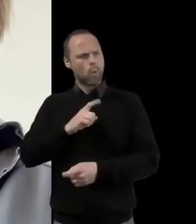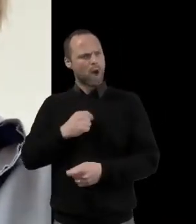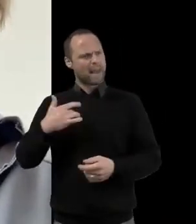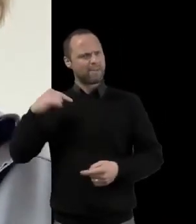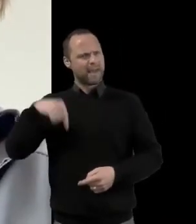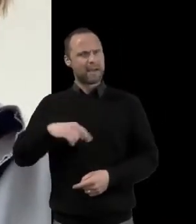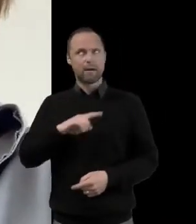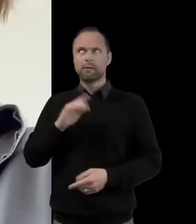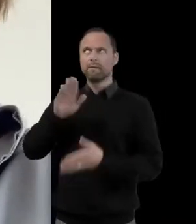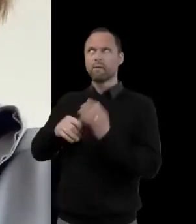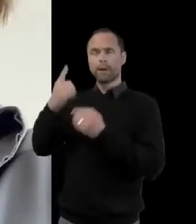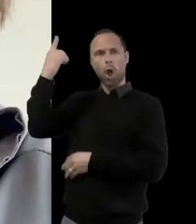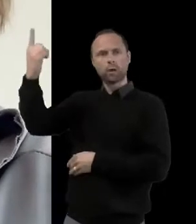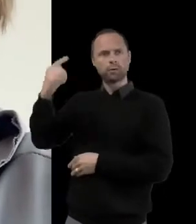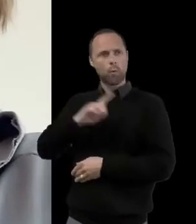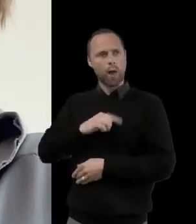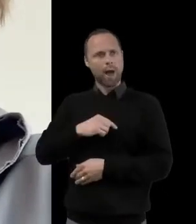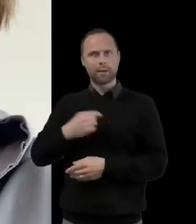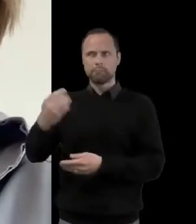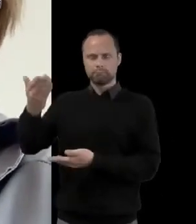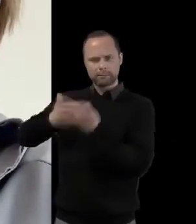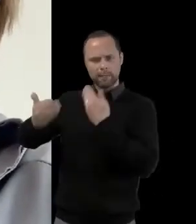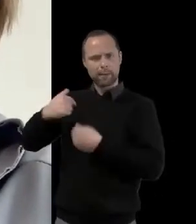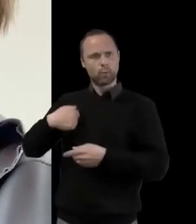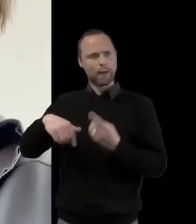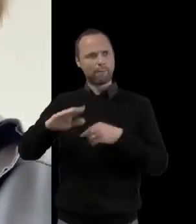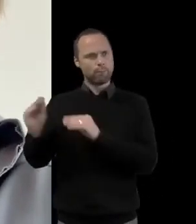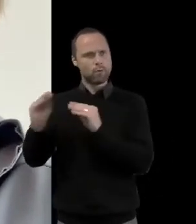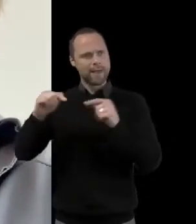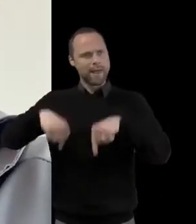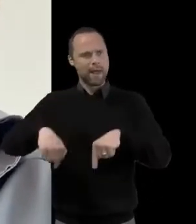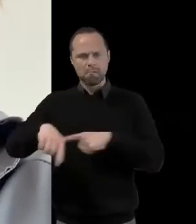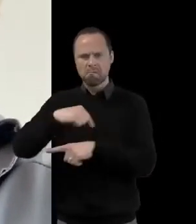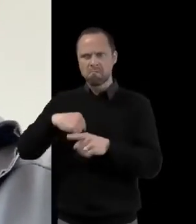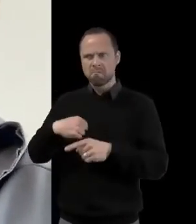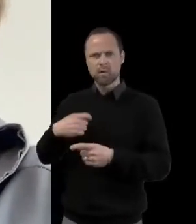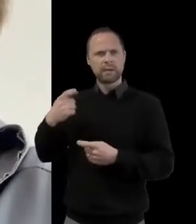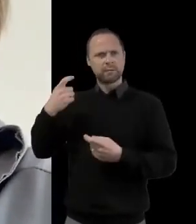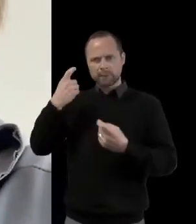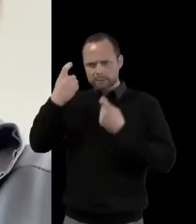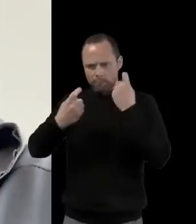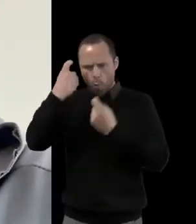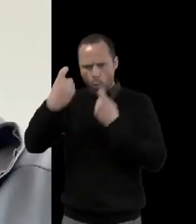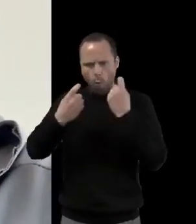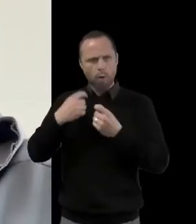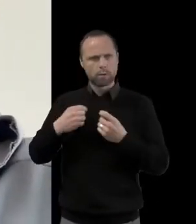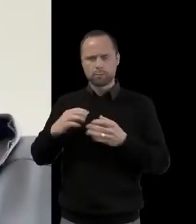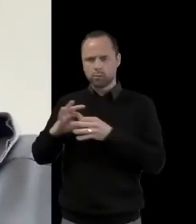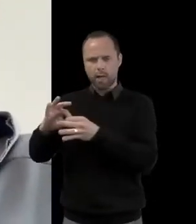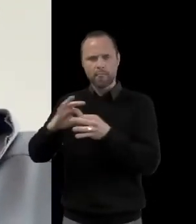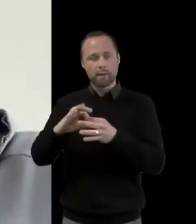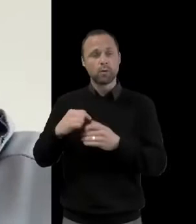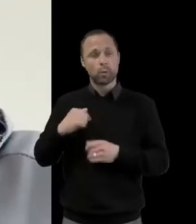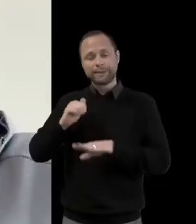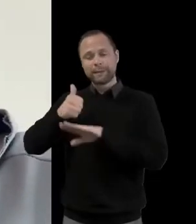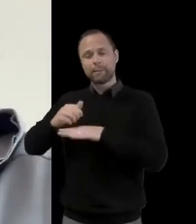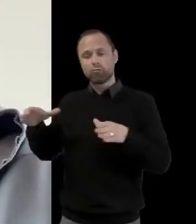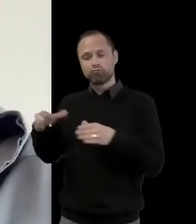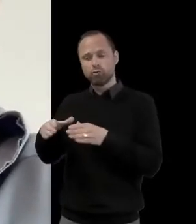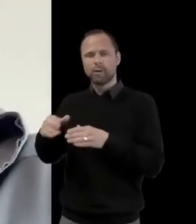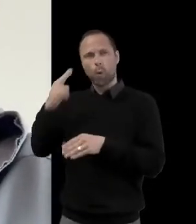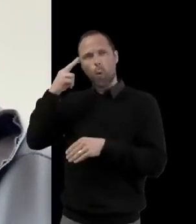And potentially, we may be starting a group that might be called a church.